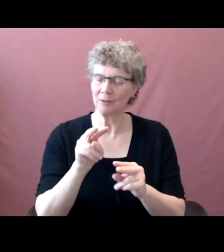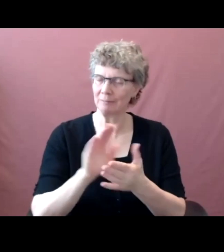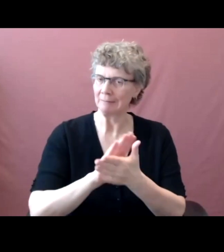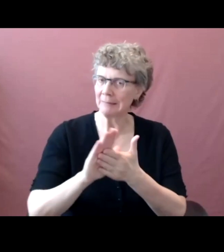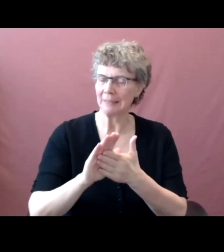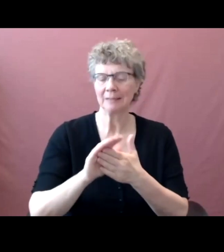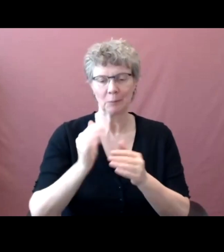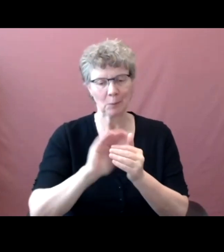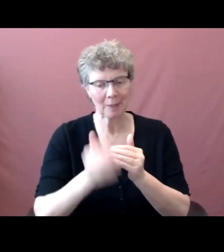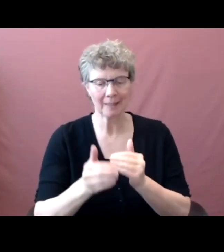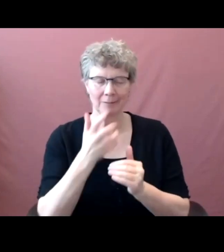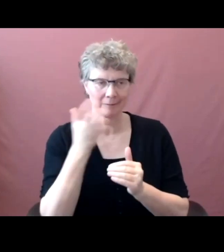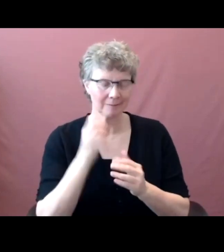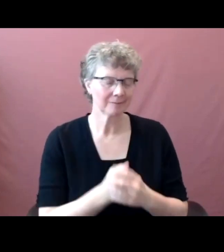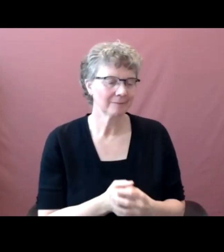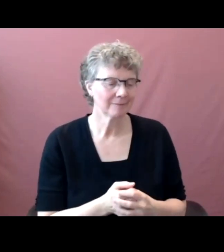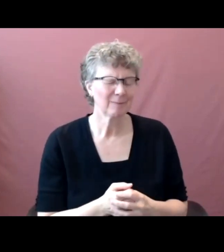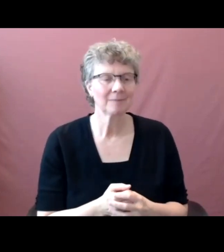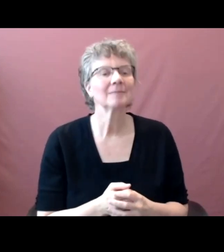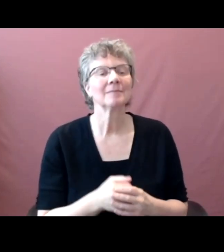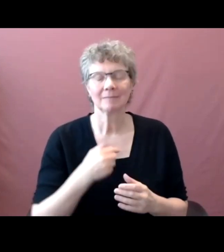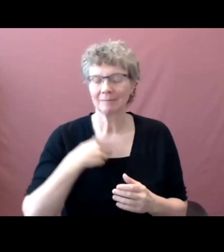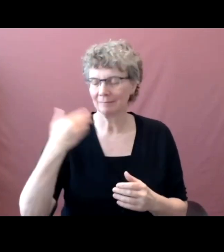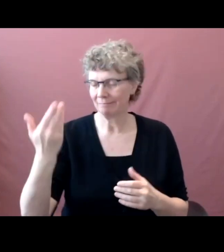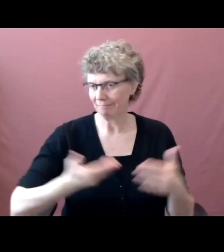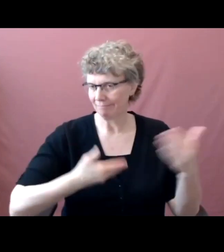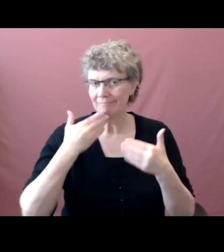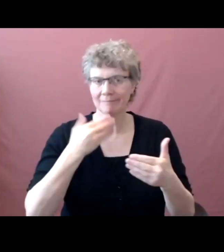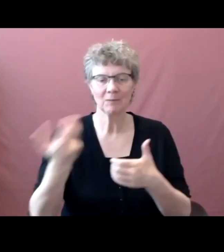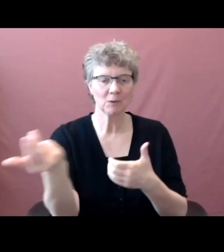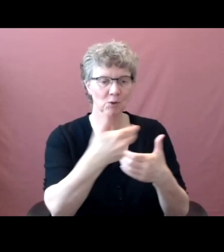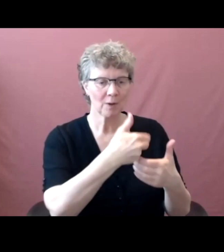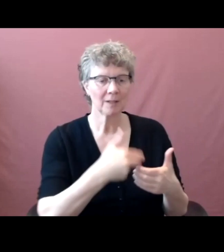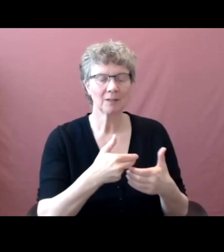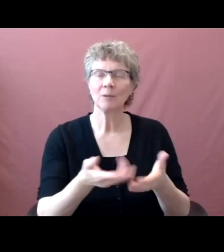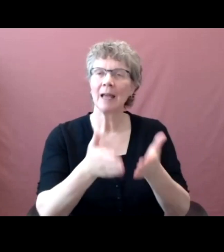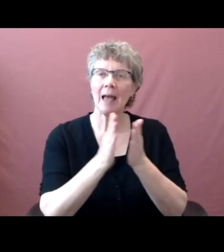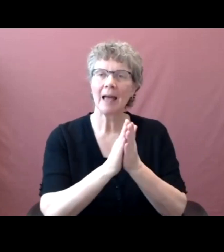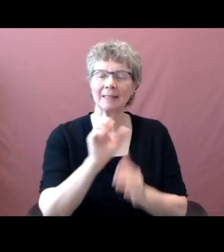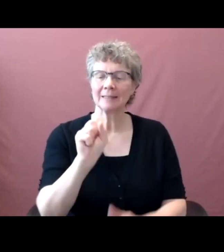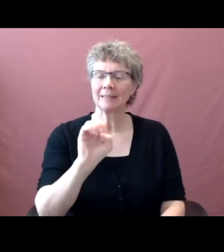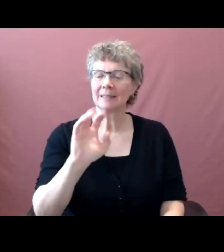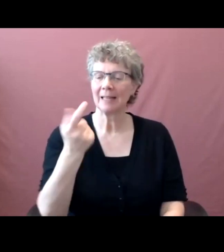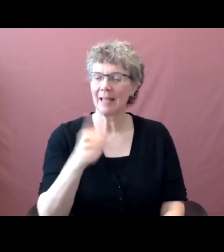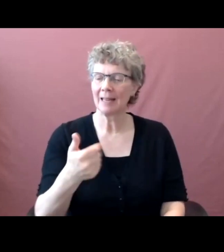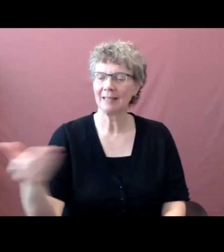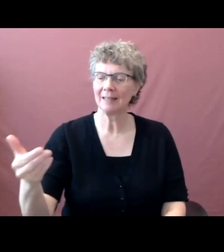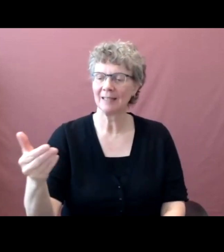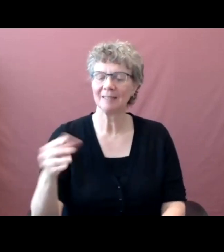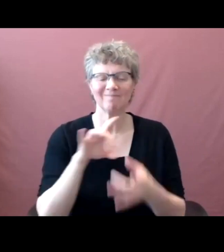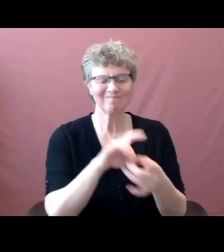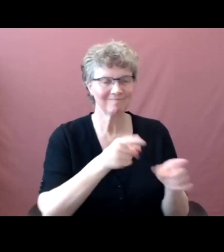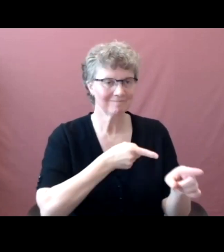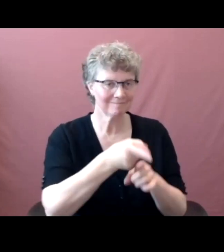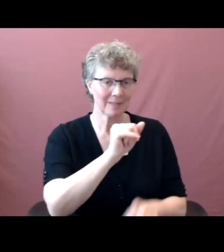for our Ask Set Anything event for IT. We're very pleased to have over 200 people register for the